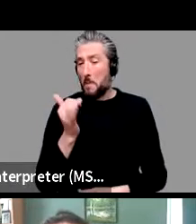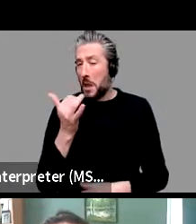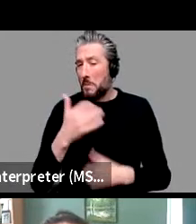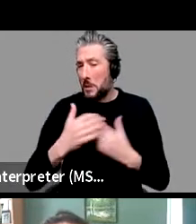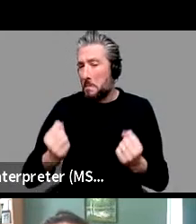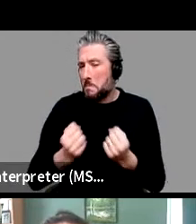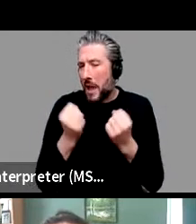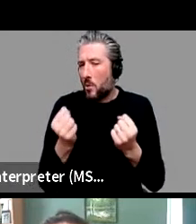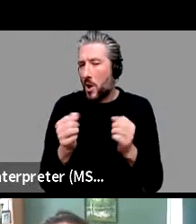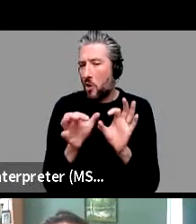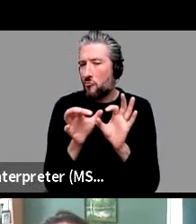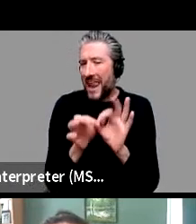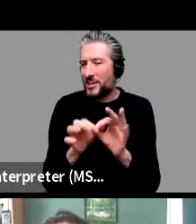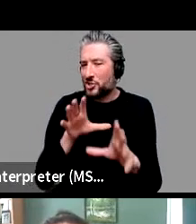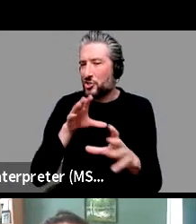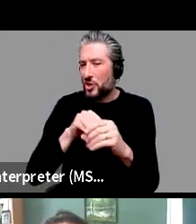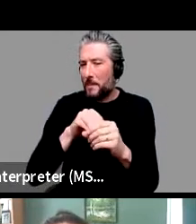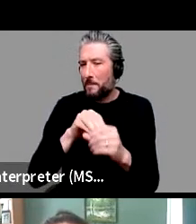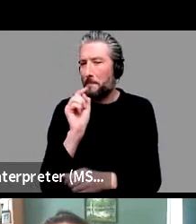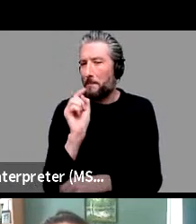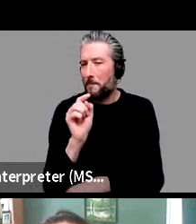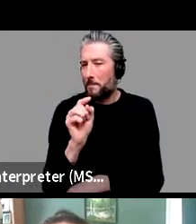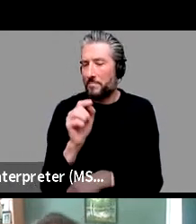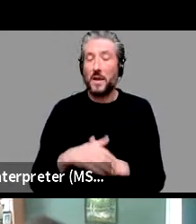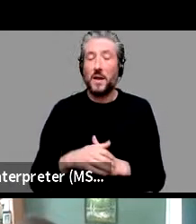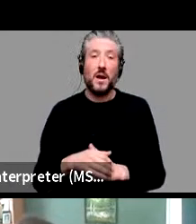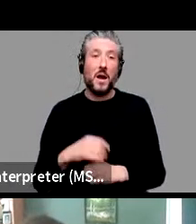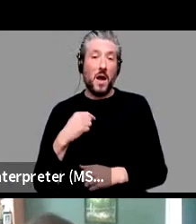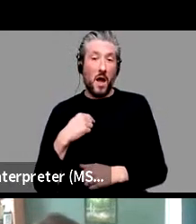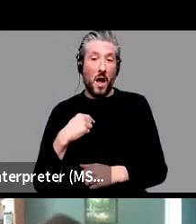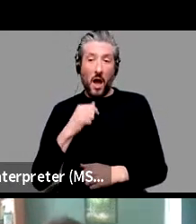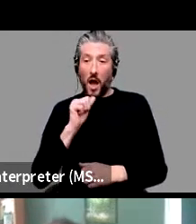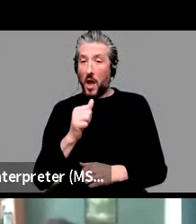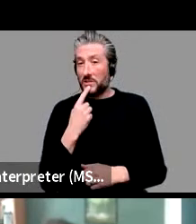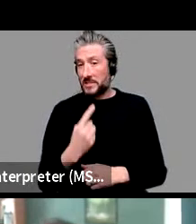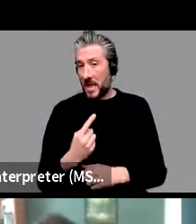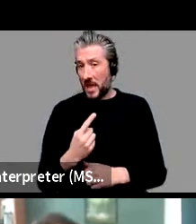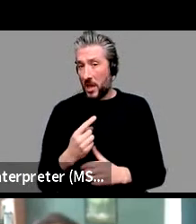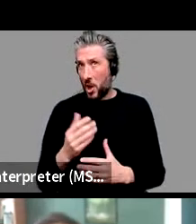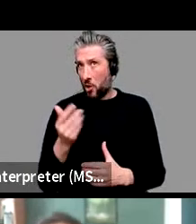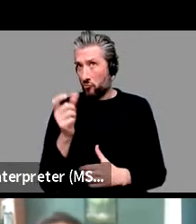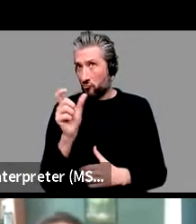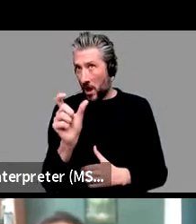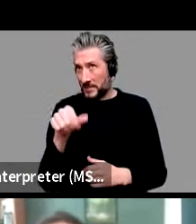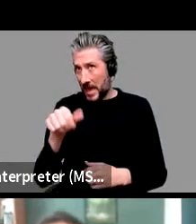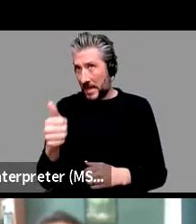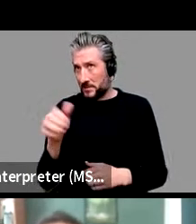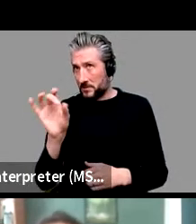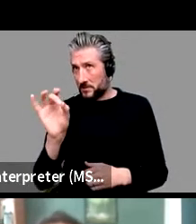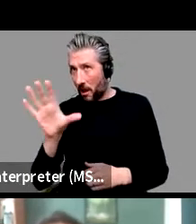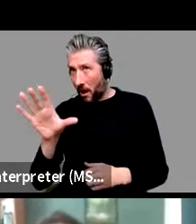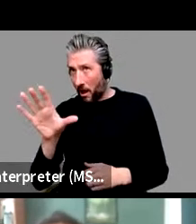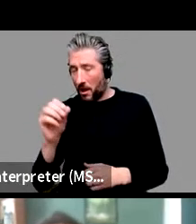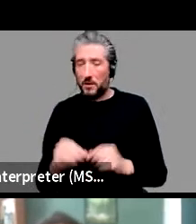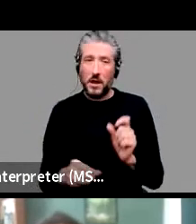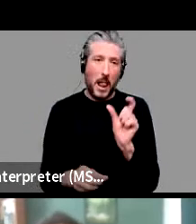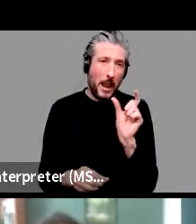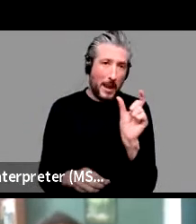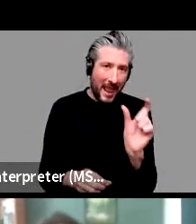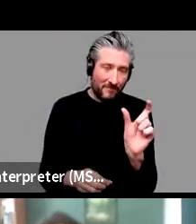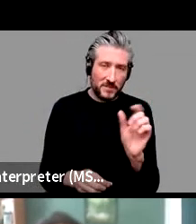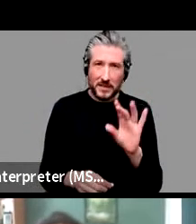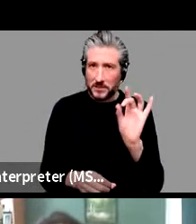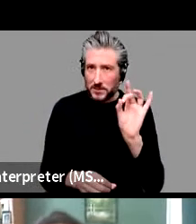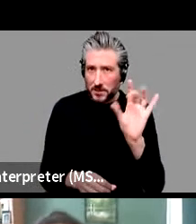So, yeah. So what I would do is, is look up, you know, right and star and left and star and see what other cases there